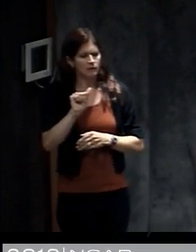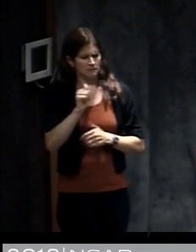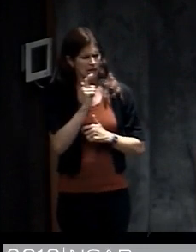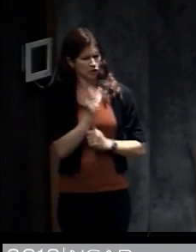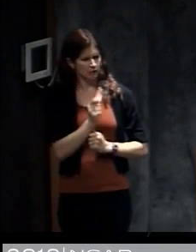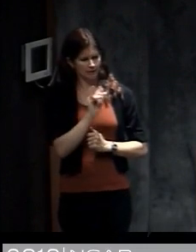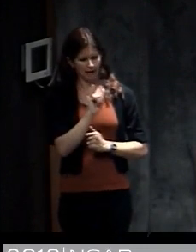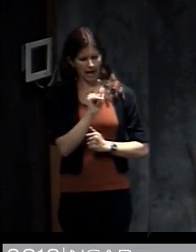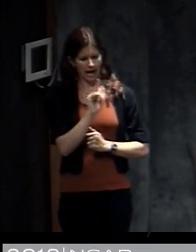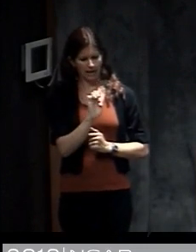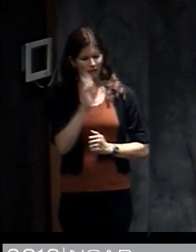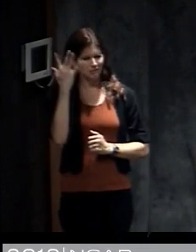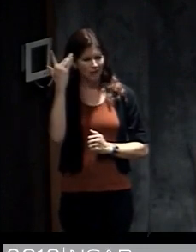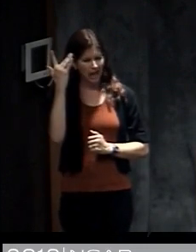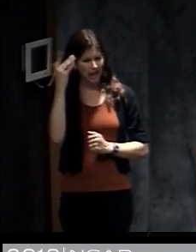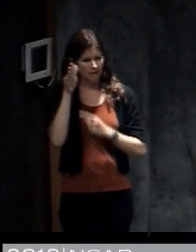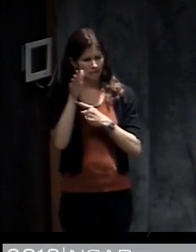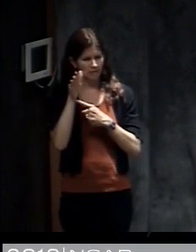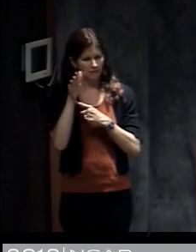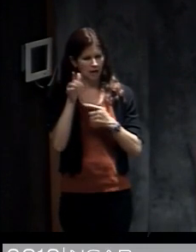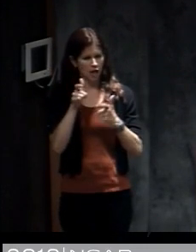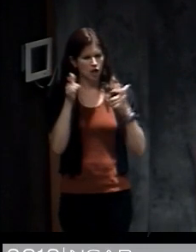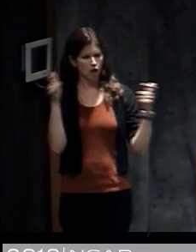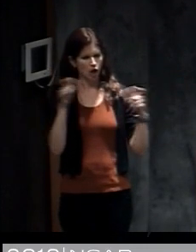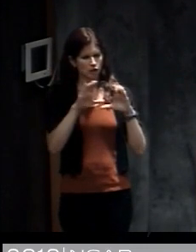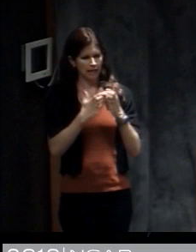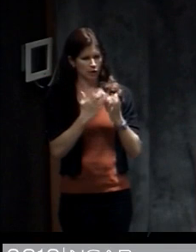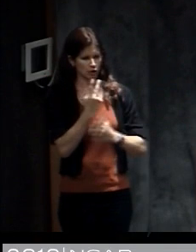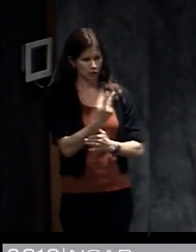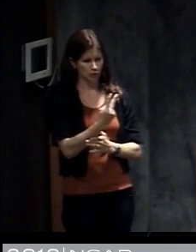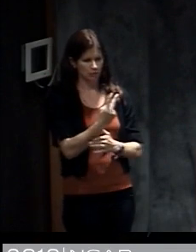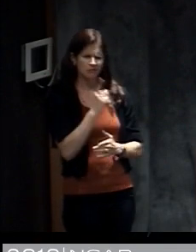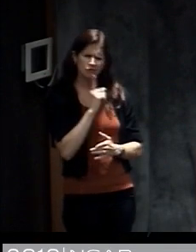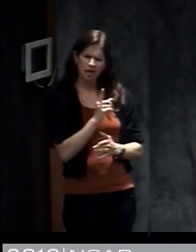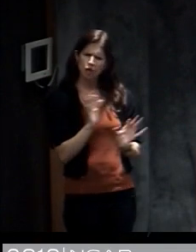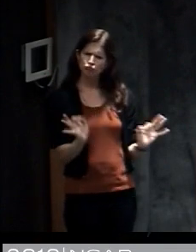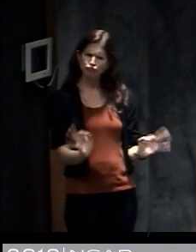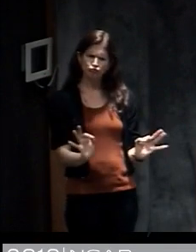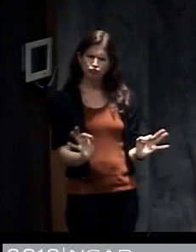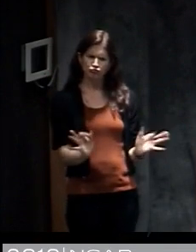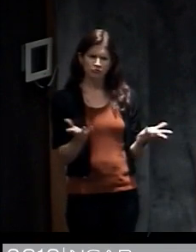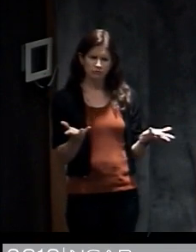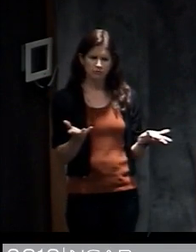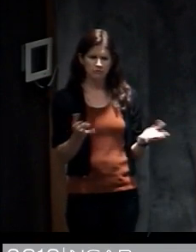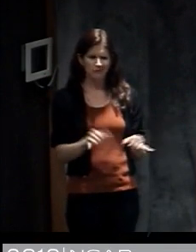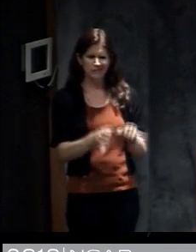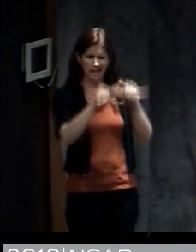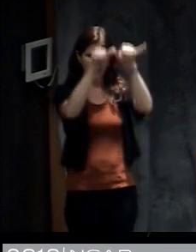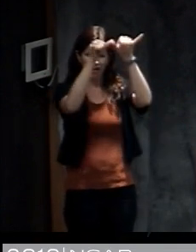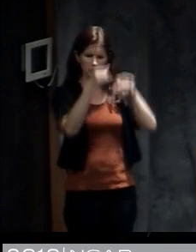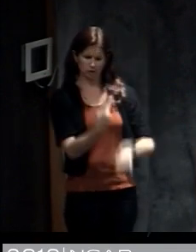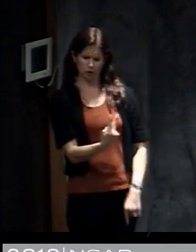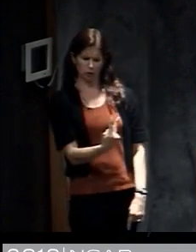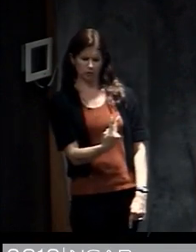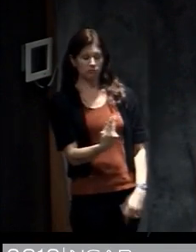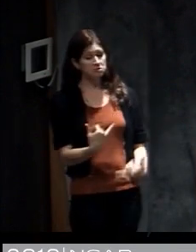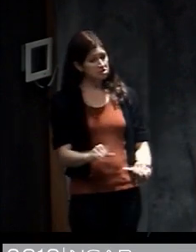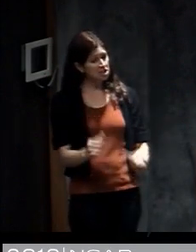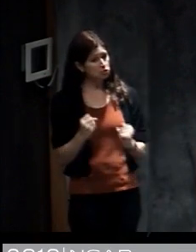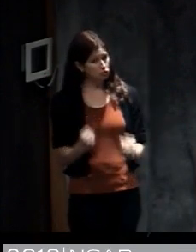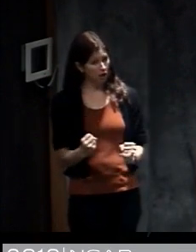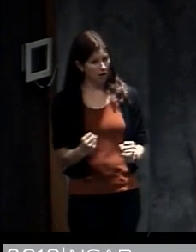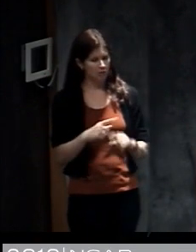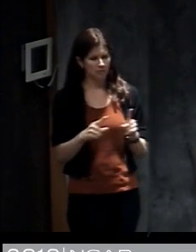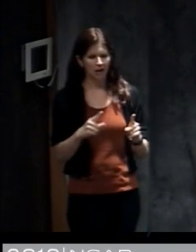Hurricane Ike because it was a large Category 2 storm. So Category 2 is not that strong on the Saffer-Sinson scale. It's still a strong storm, but